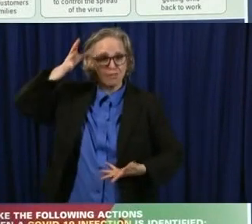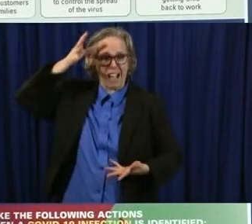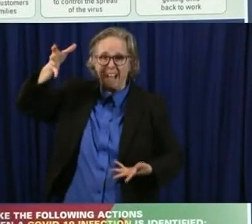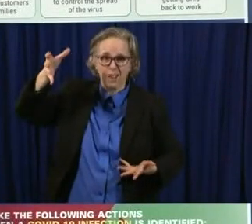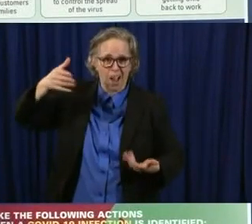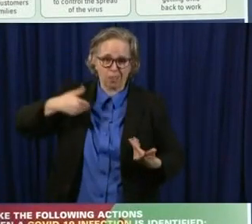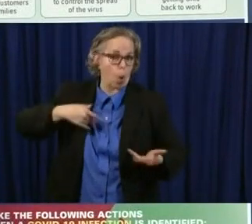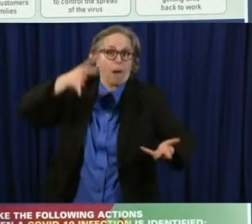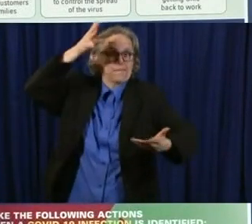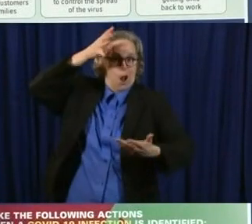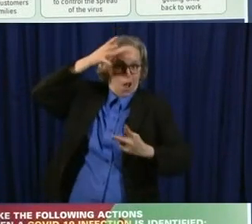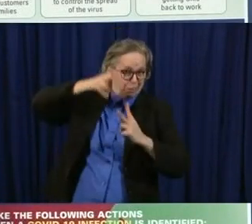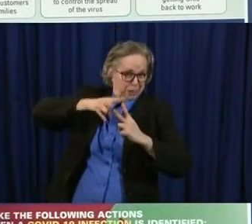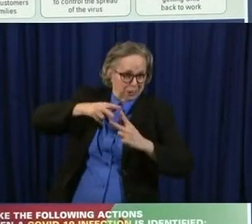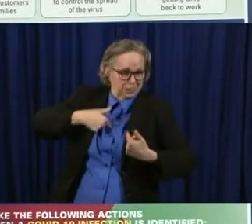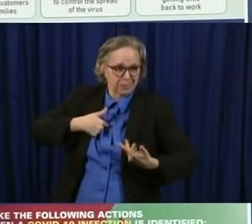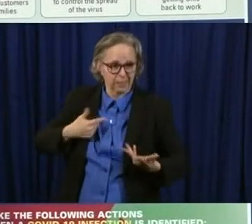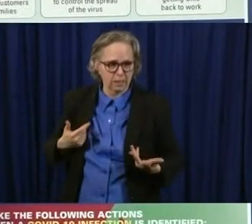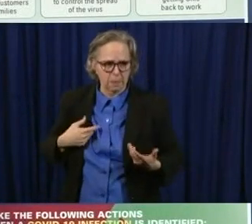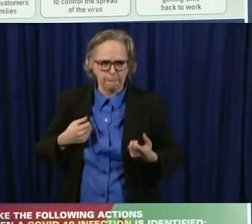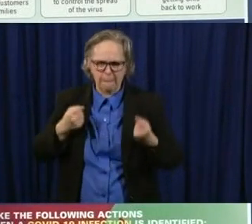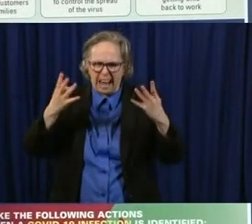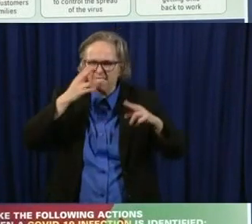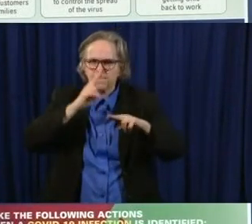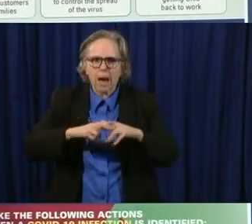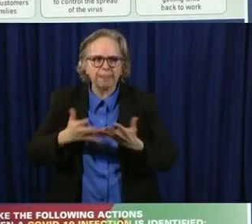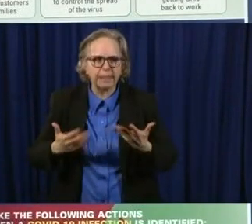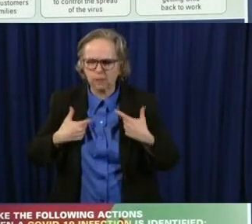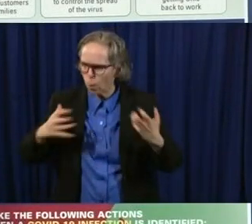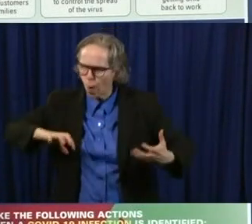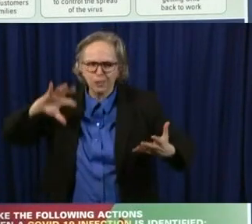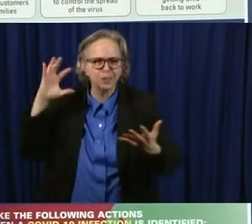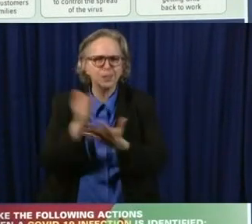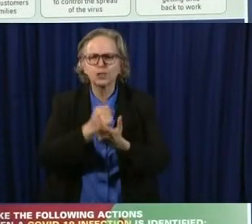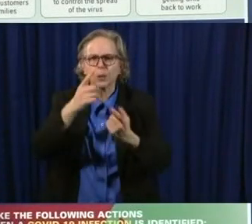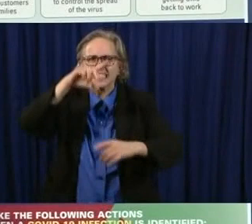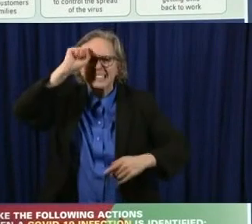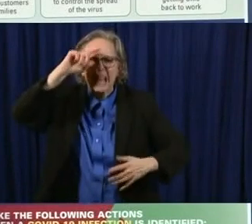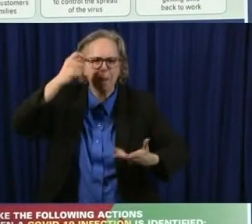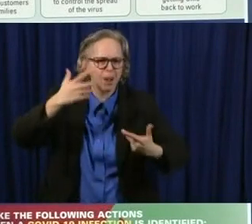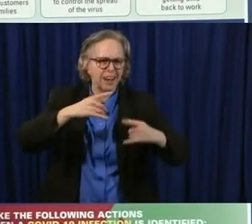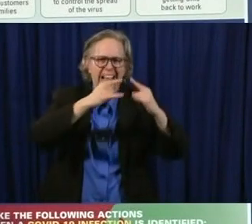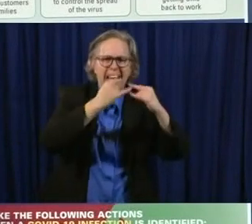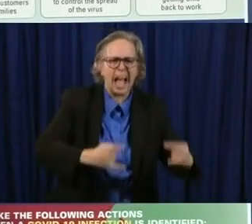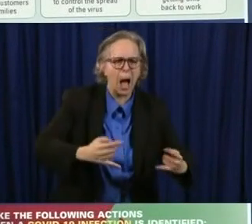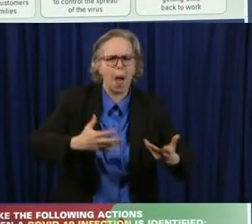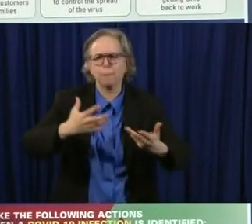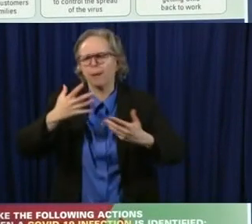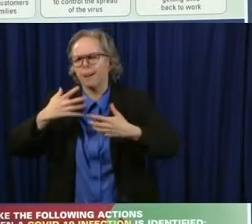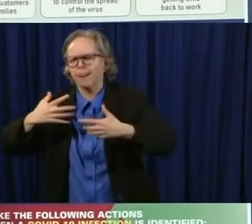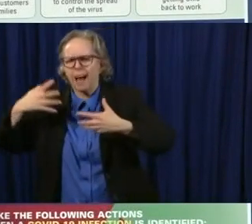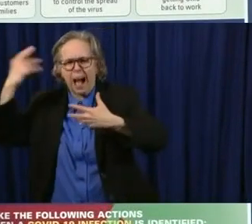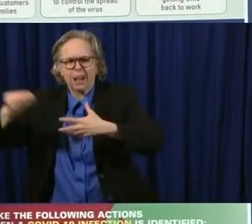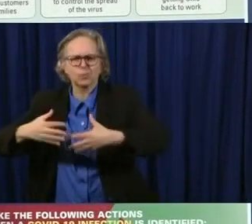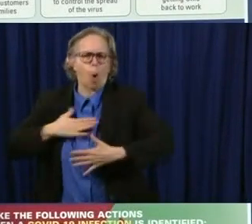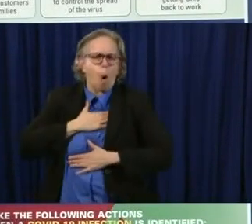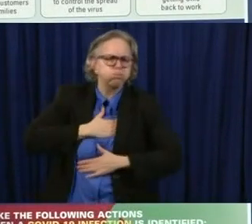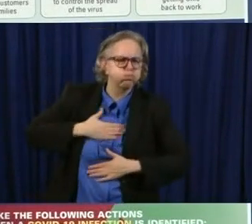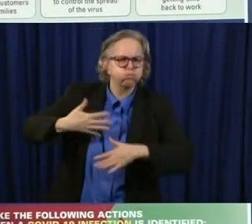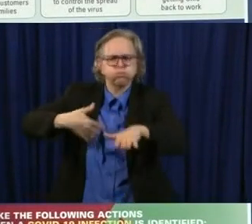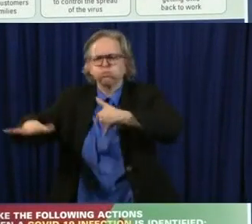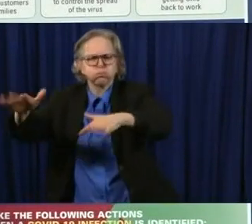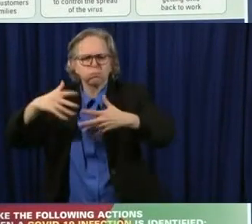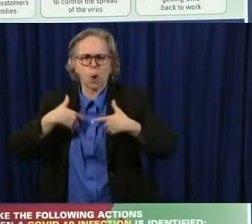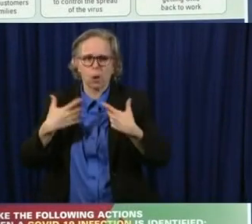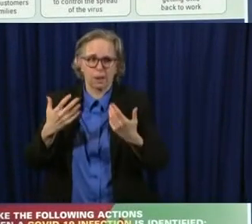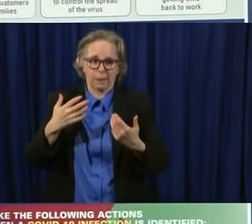there's a lot of things that we all want to do this summer. Uh, there's a lot of things, summer camp, and there are things that kids want to do. Um, and that adults want to do.